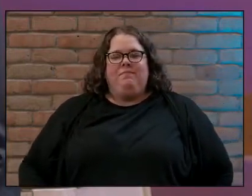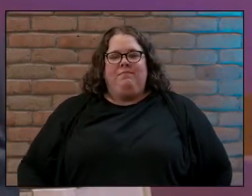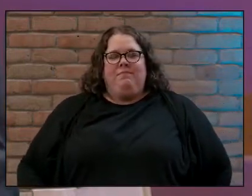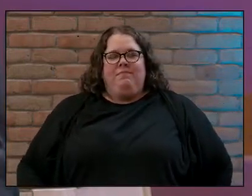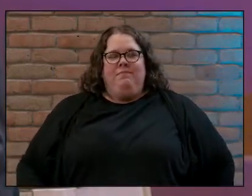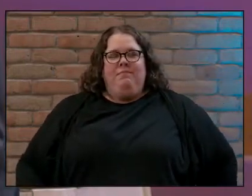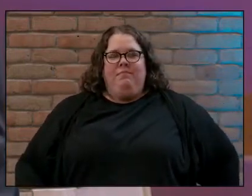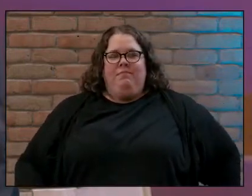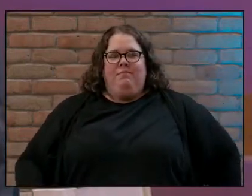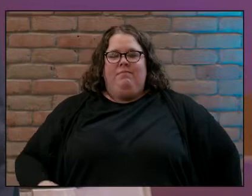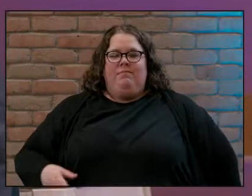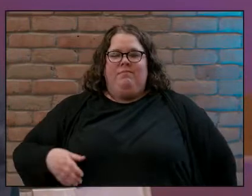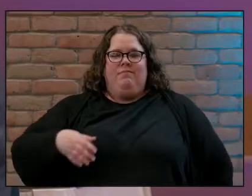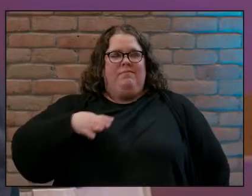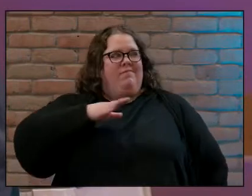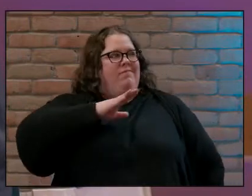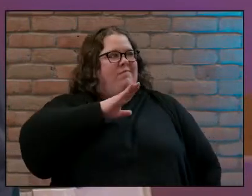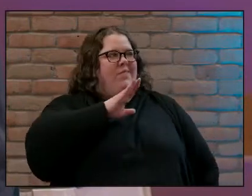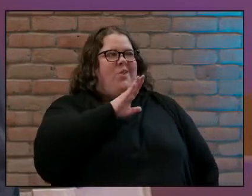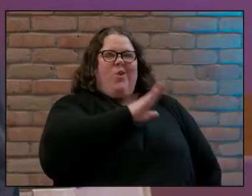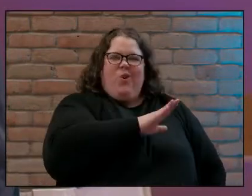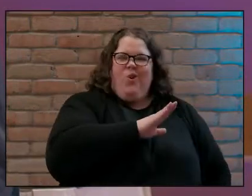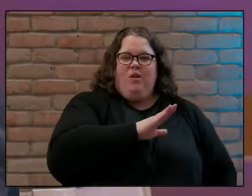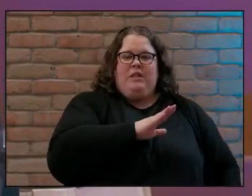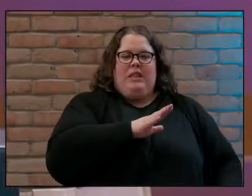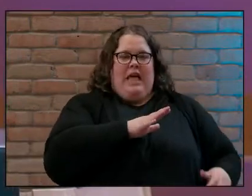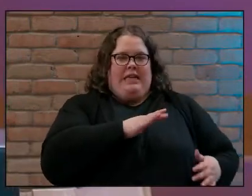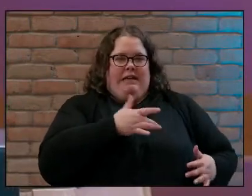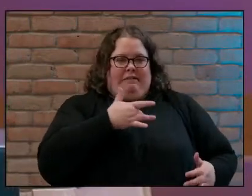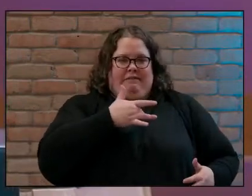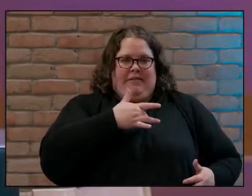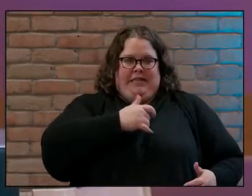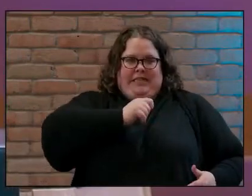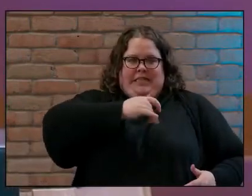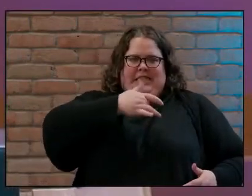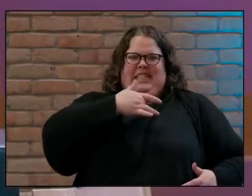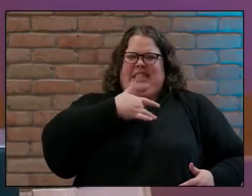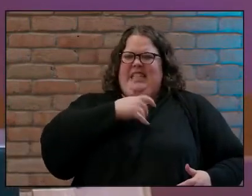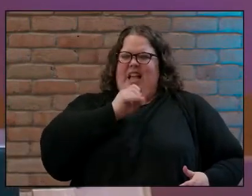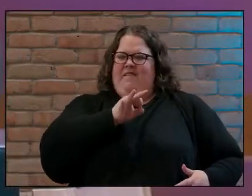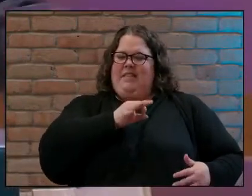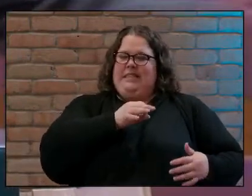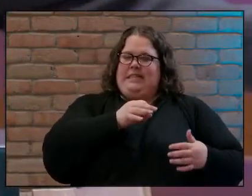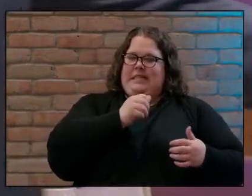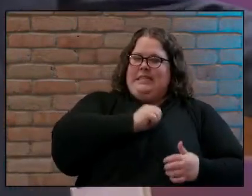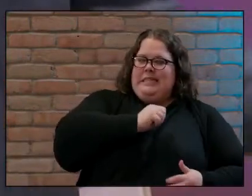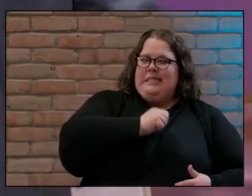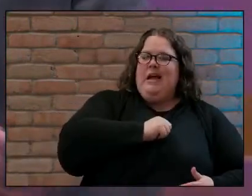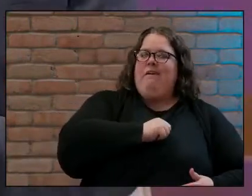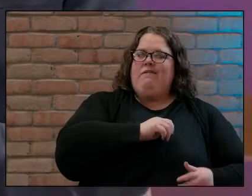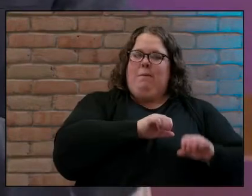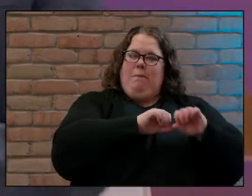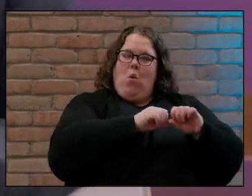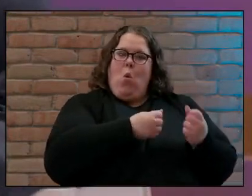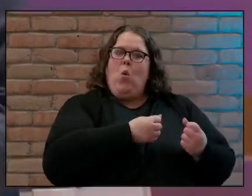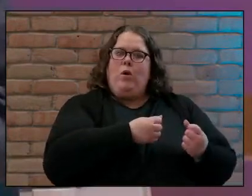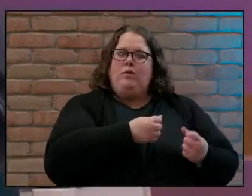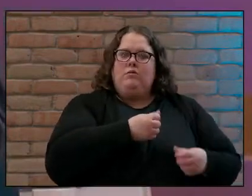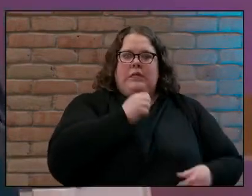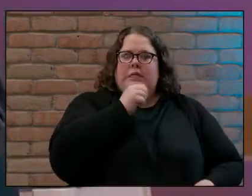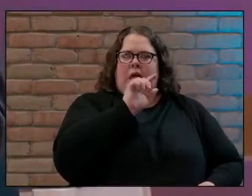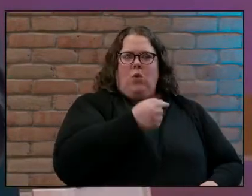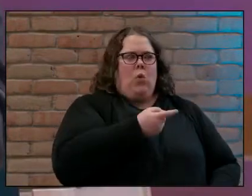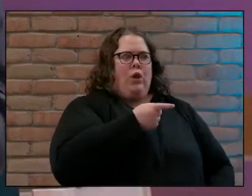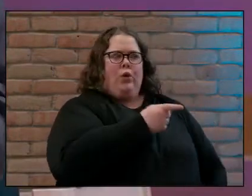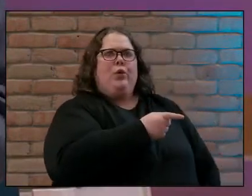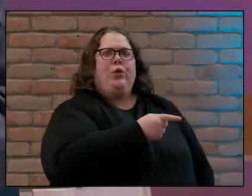her broken sense of self is not unique to her she wasn't the only one to have ever thought that way and certainly the only